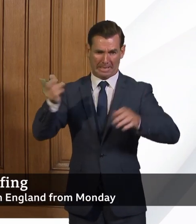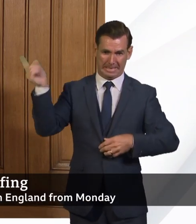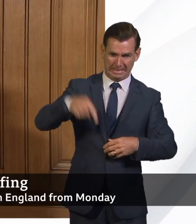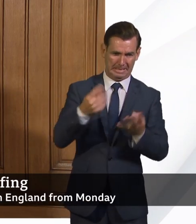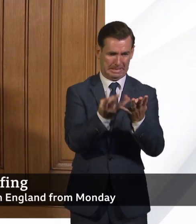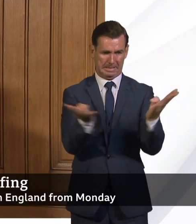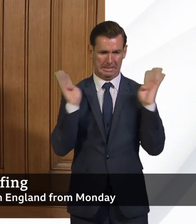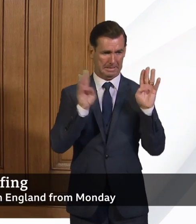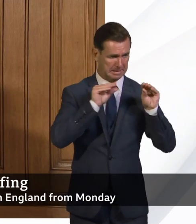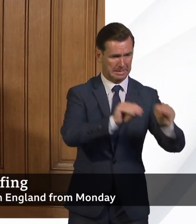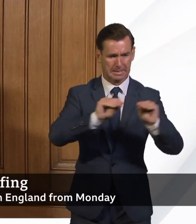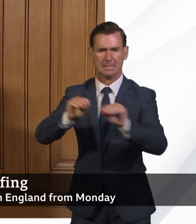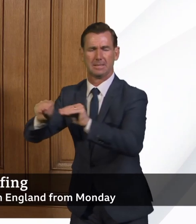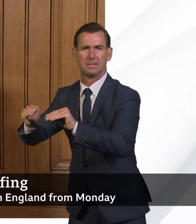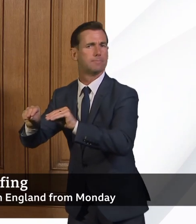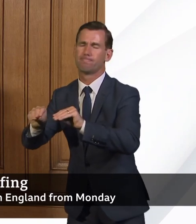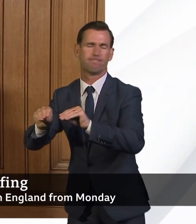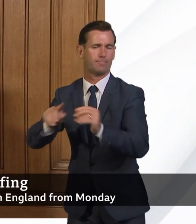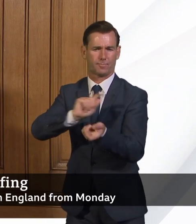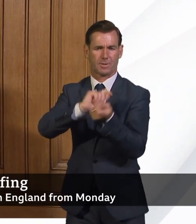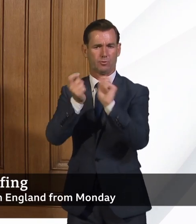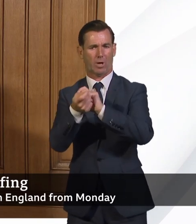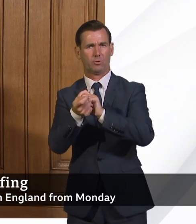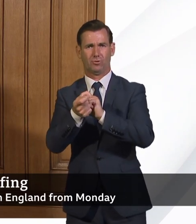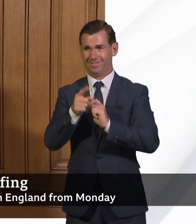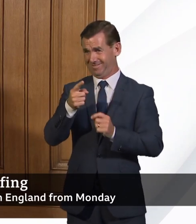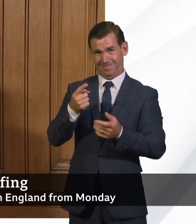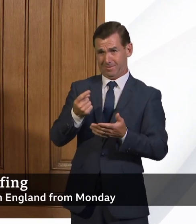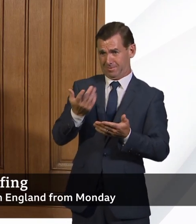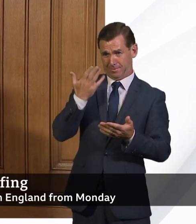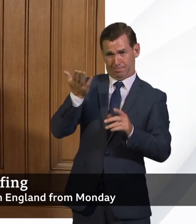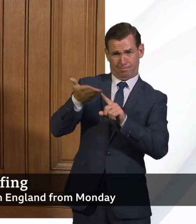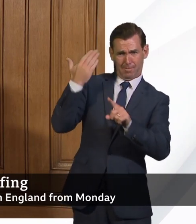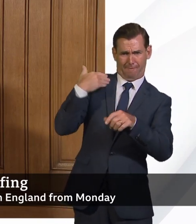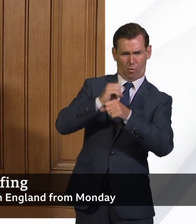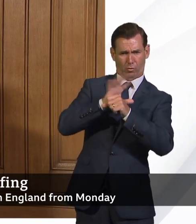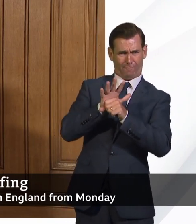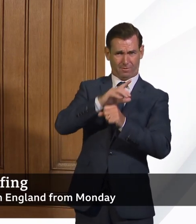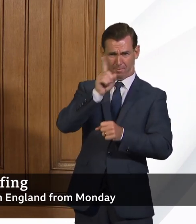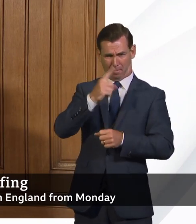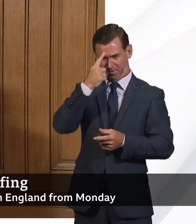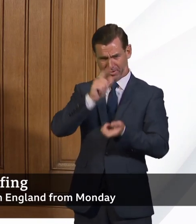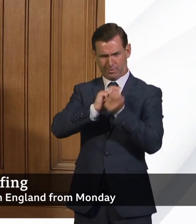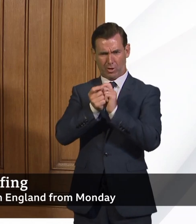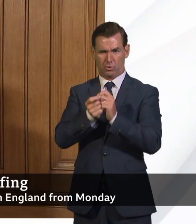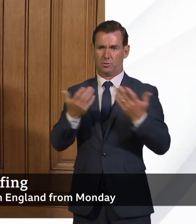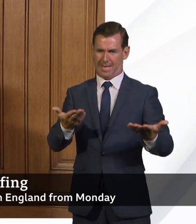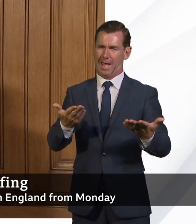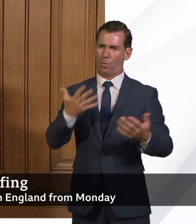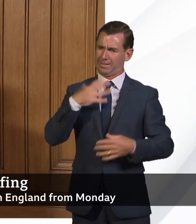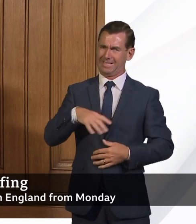as with many things, COVID-19 will accelerate that process. But what's important throughout all of this is that that high quality education